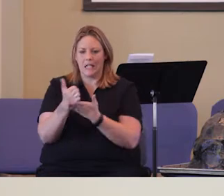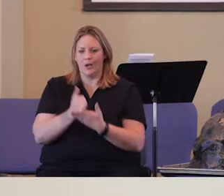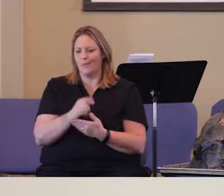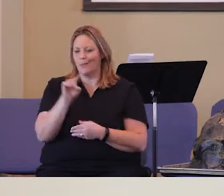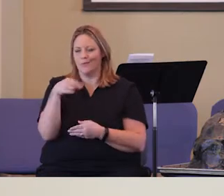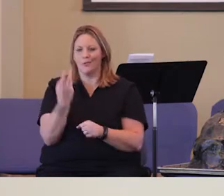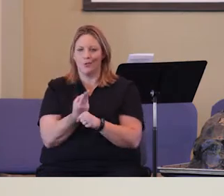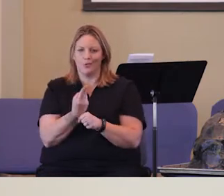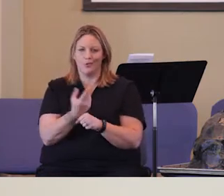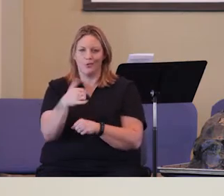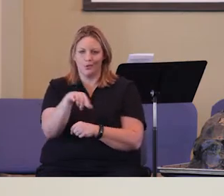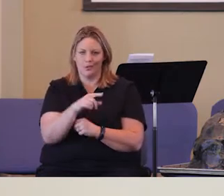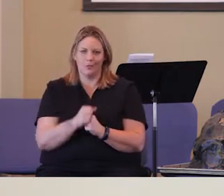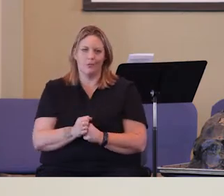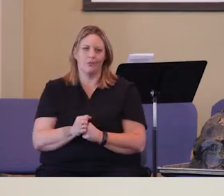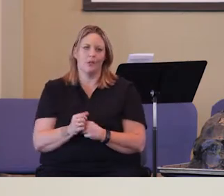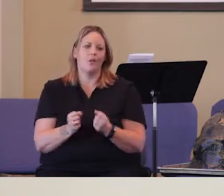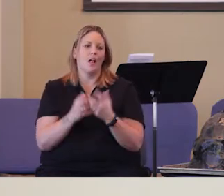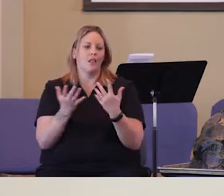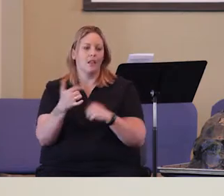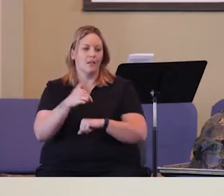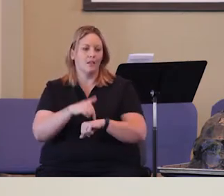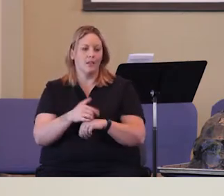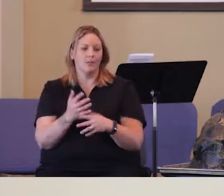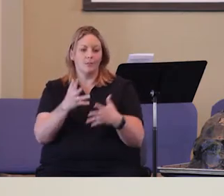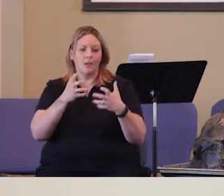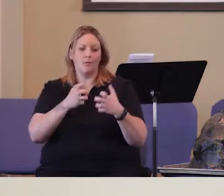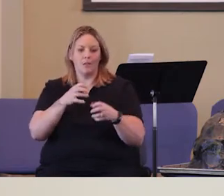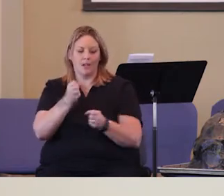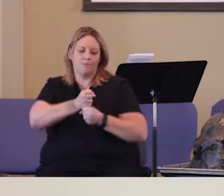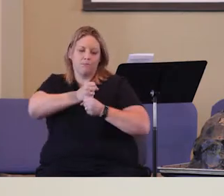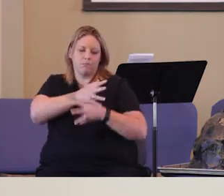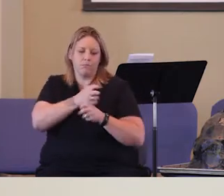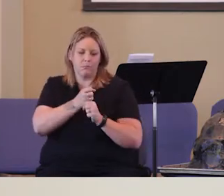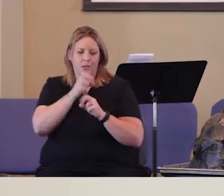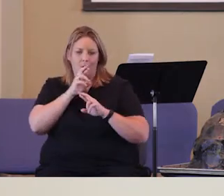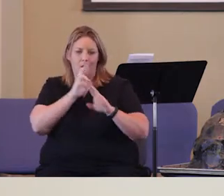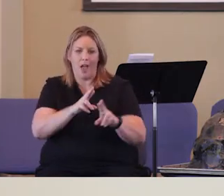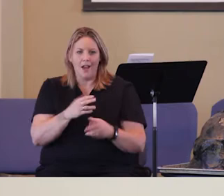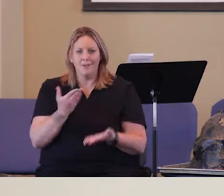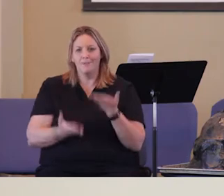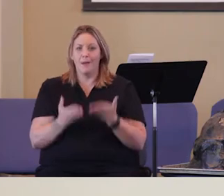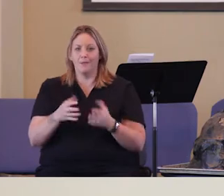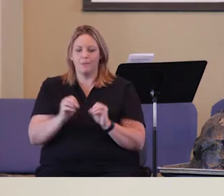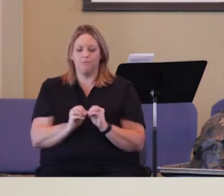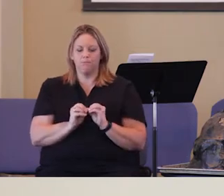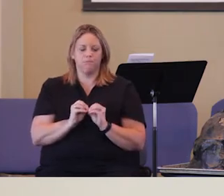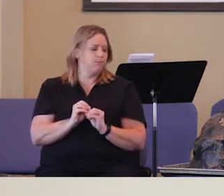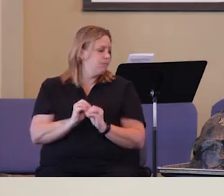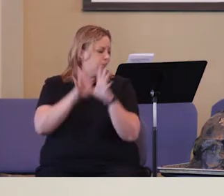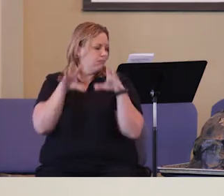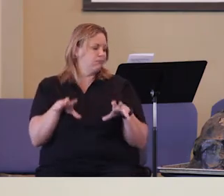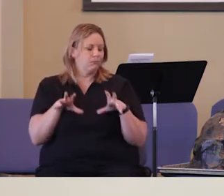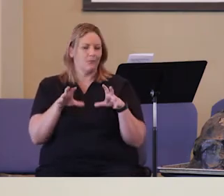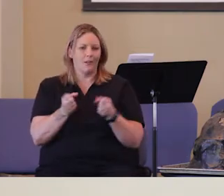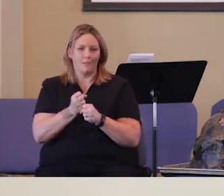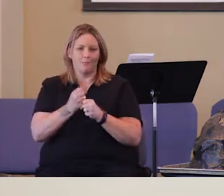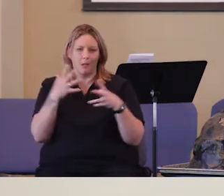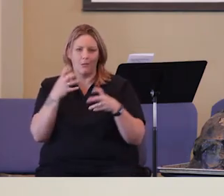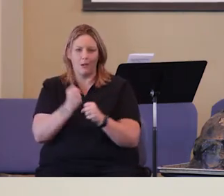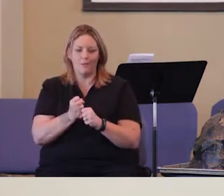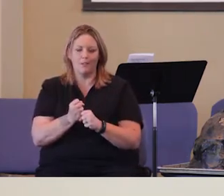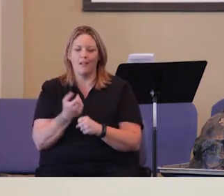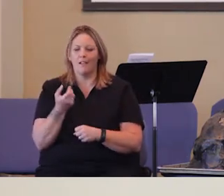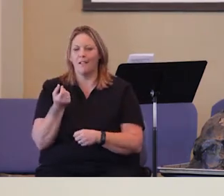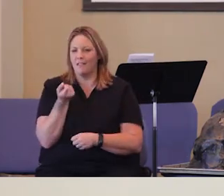They were just using you. And so in those times we want to lash out, we want to react, we want to kind of blow